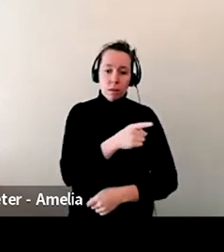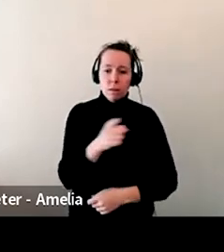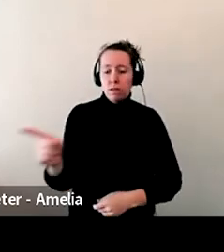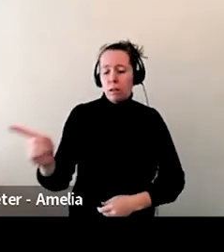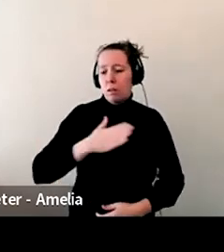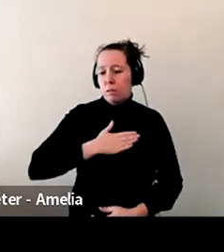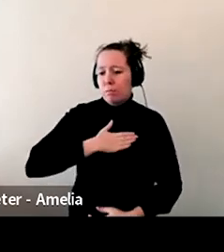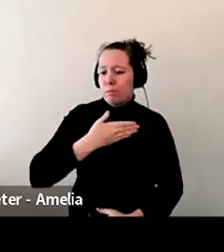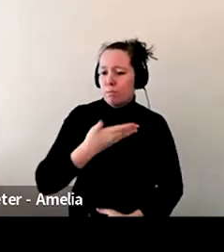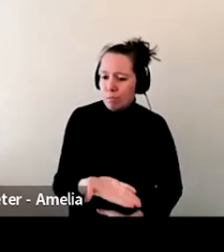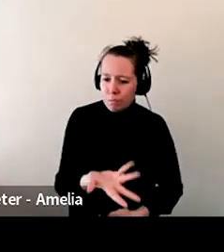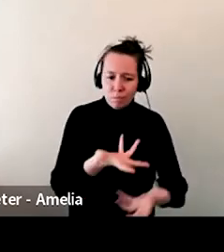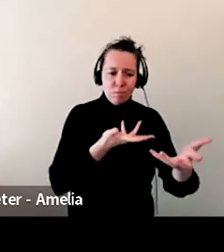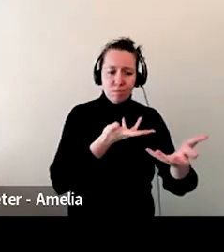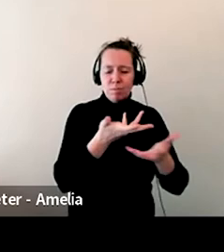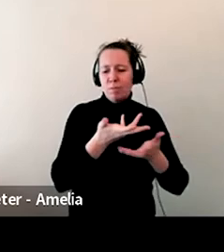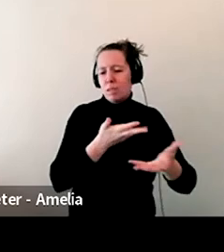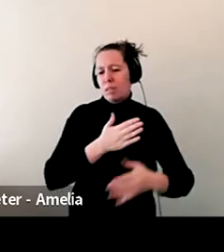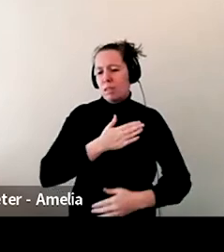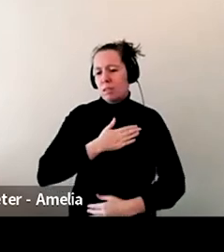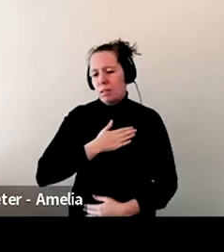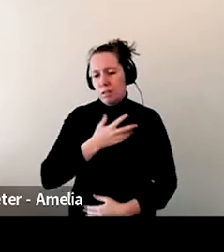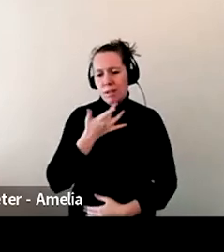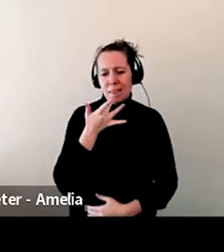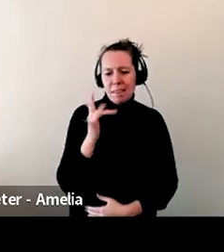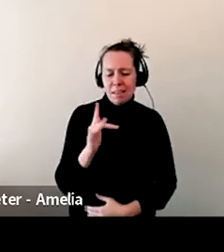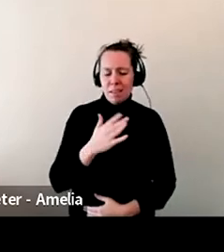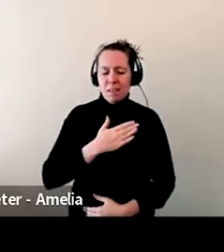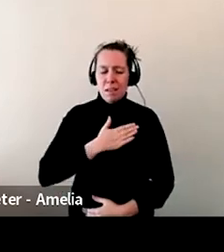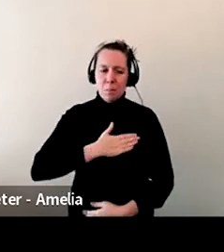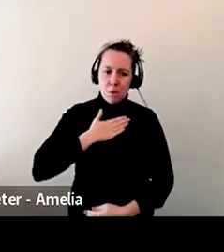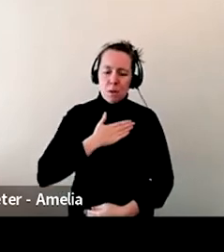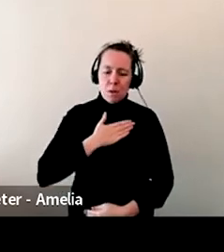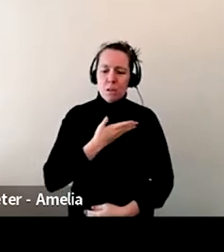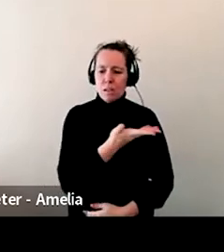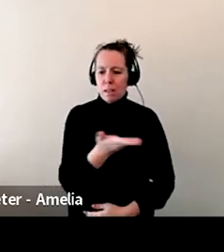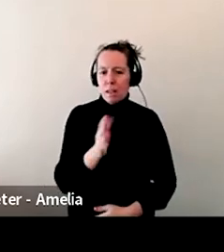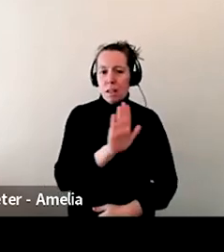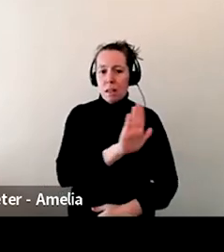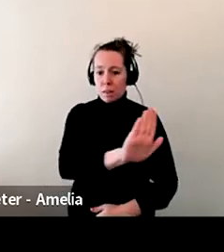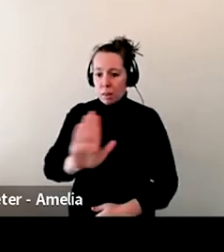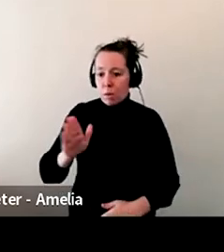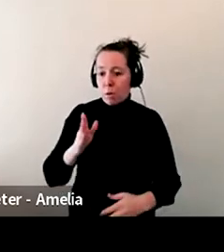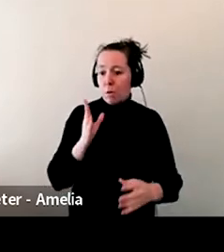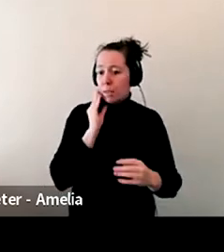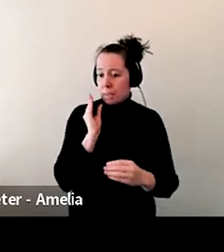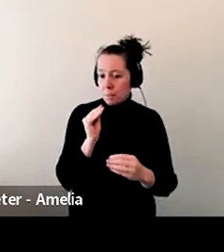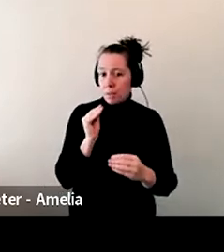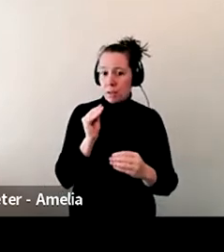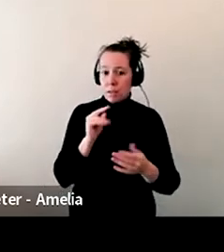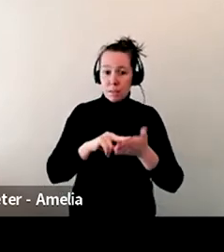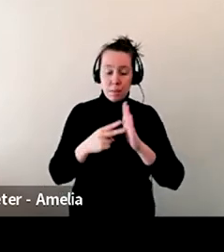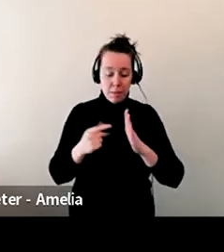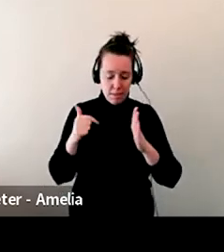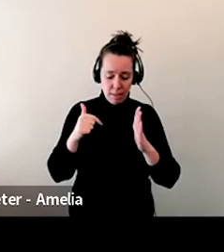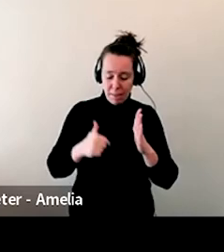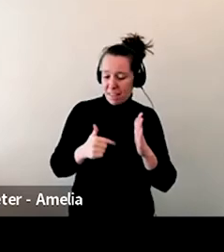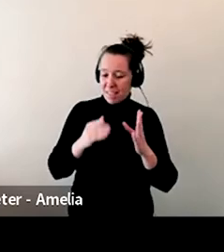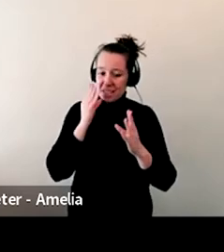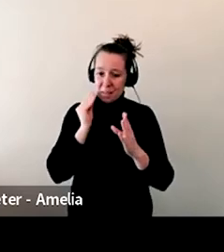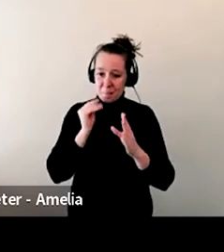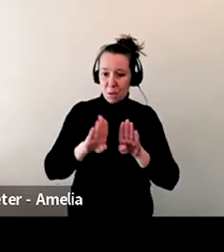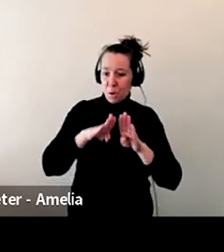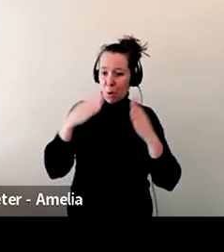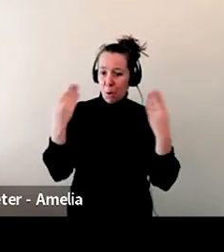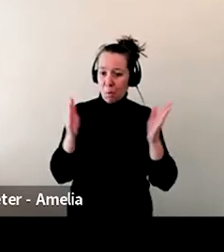with me about sales, um, to kind of get ideas on a game, like, yeah, is this going to be worth it to do? Um,